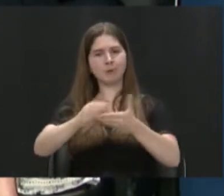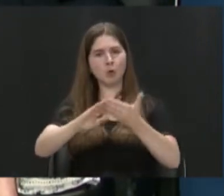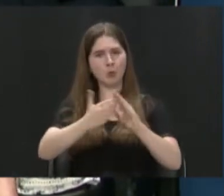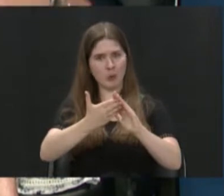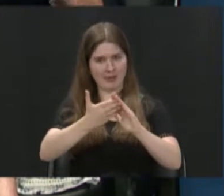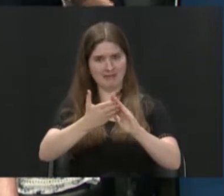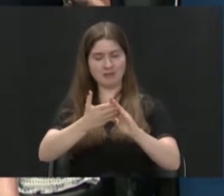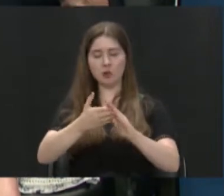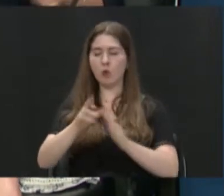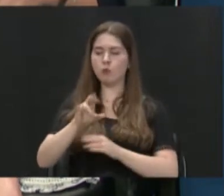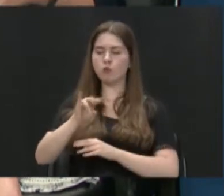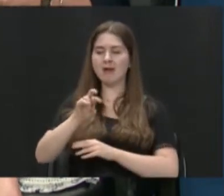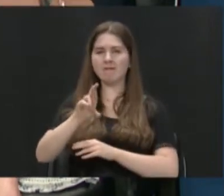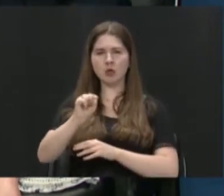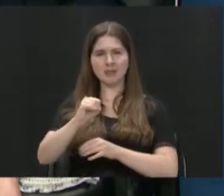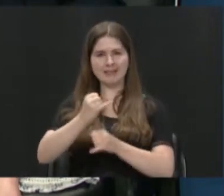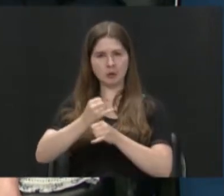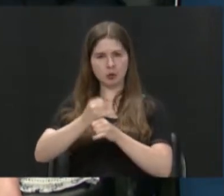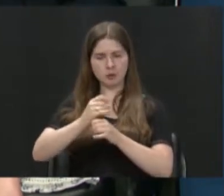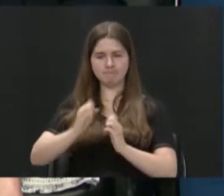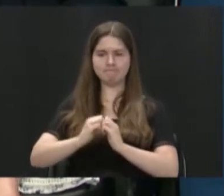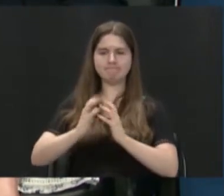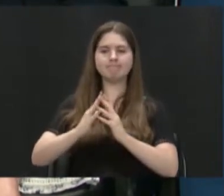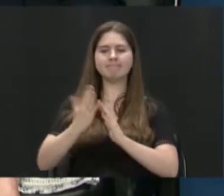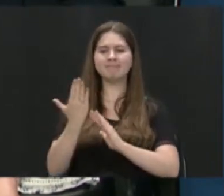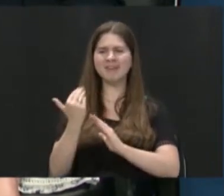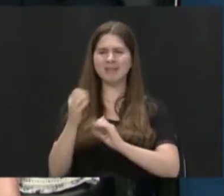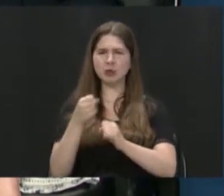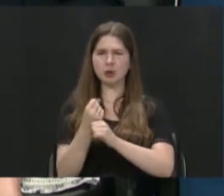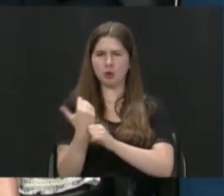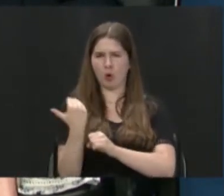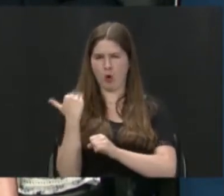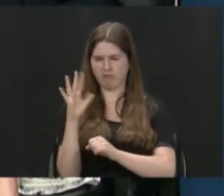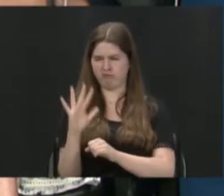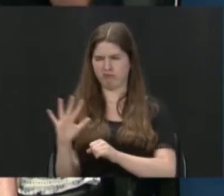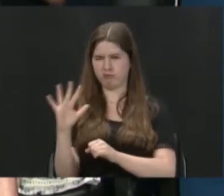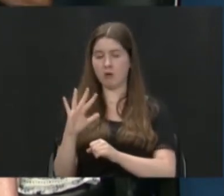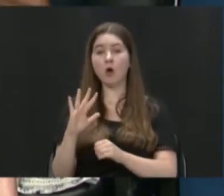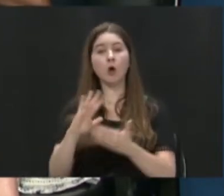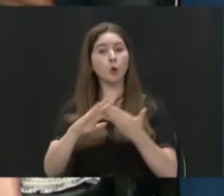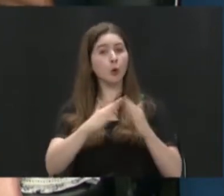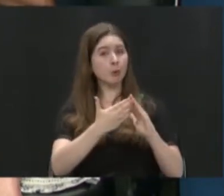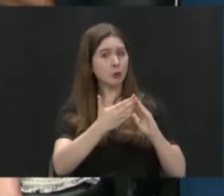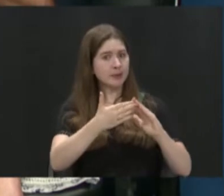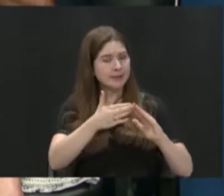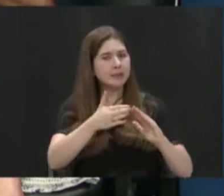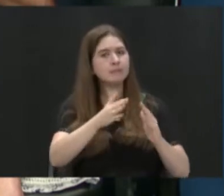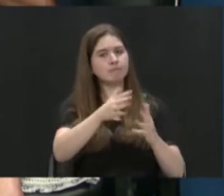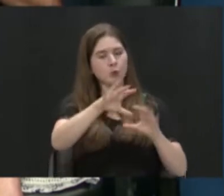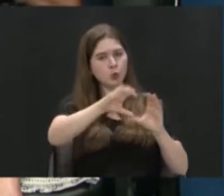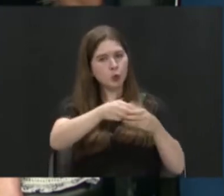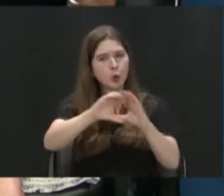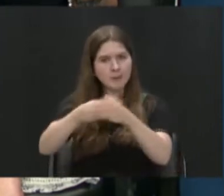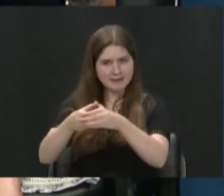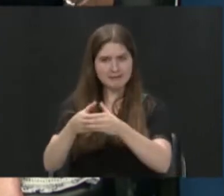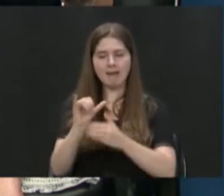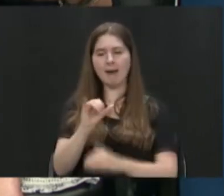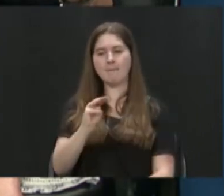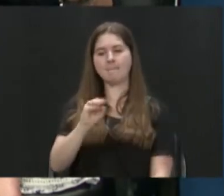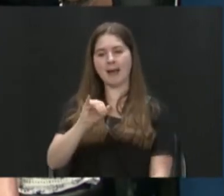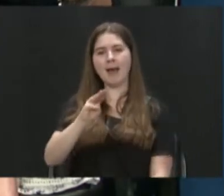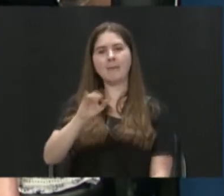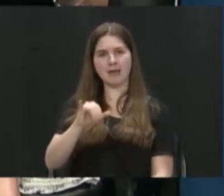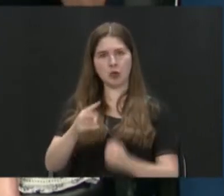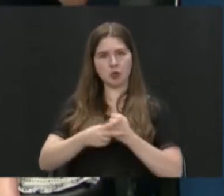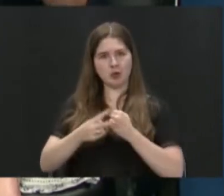15, a little over 15 years ago, when community partners like Miami Conservancy District and other